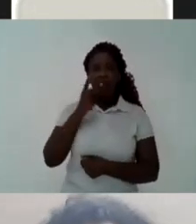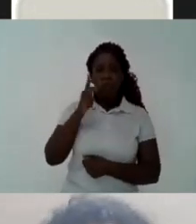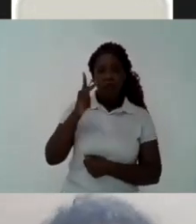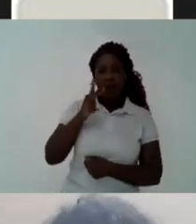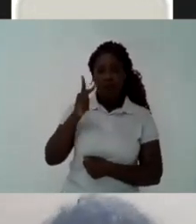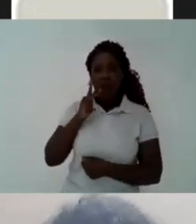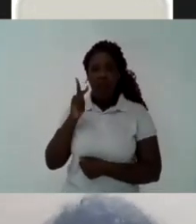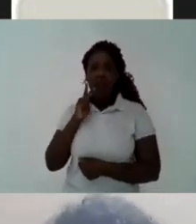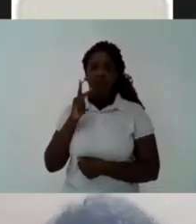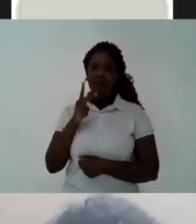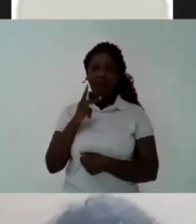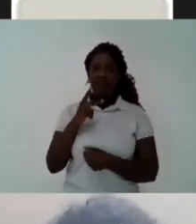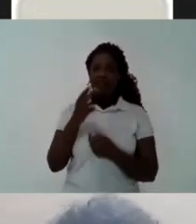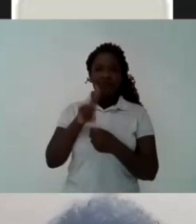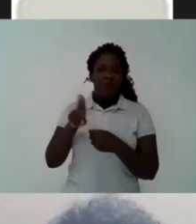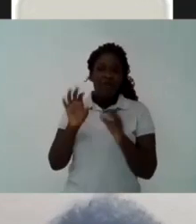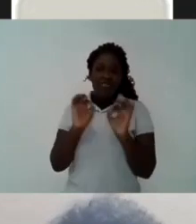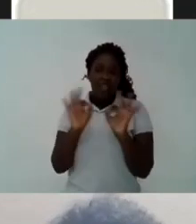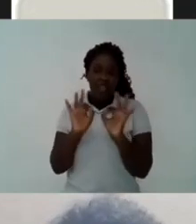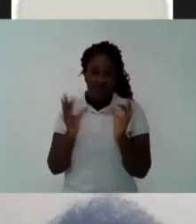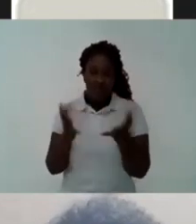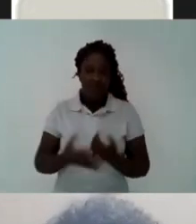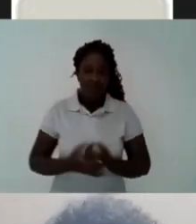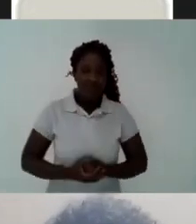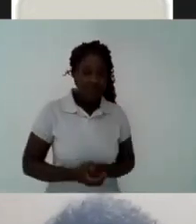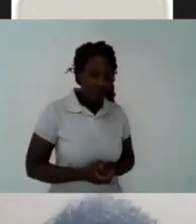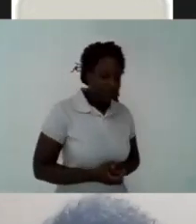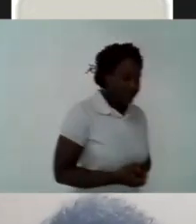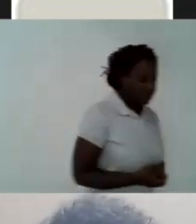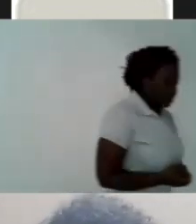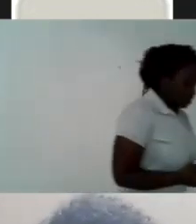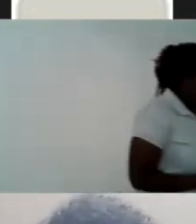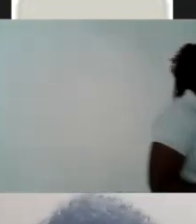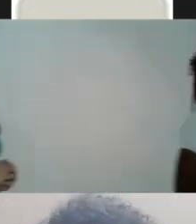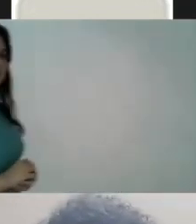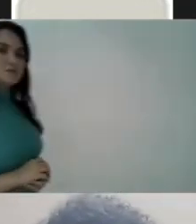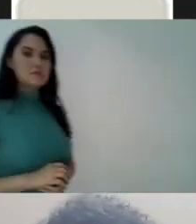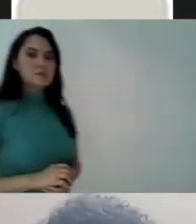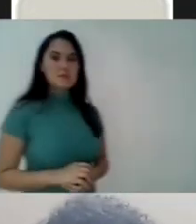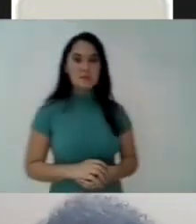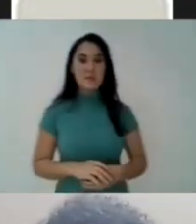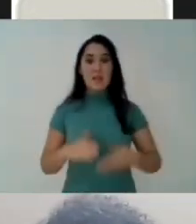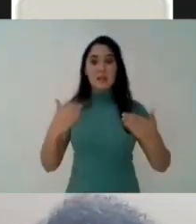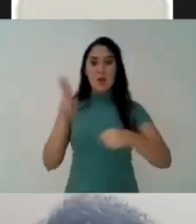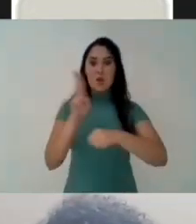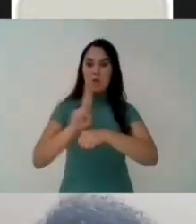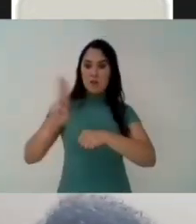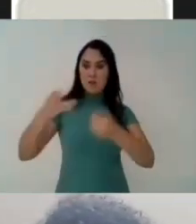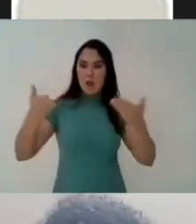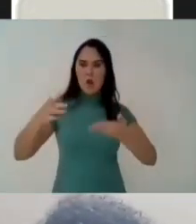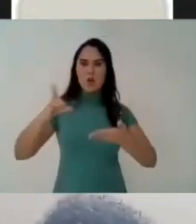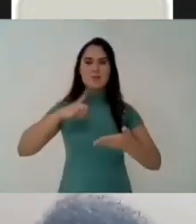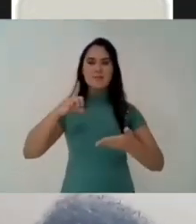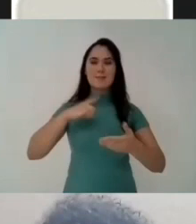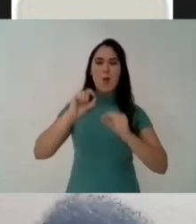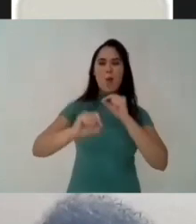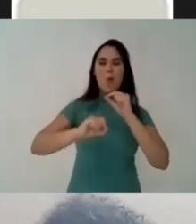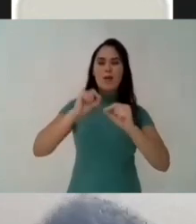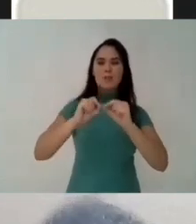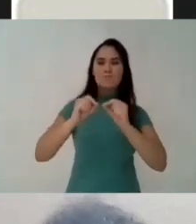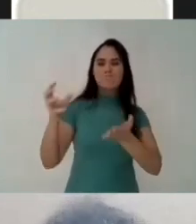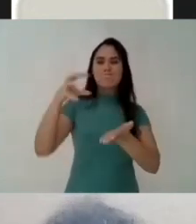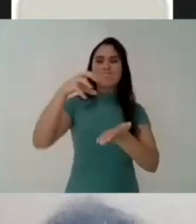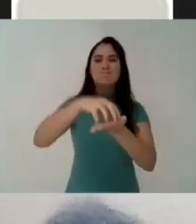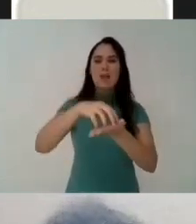cuts that we've seen since the consolidation of the Brazilian university model And